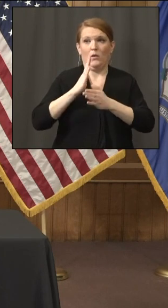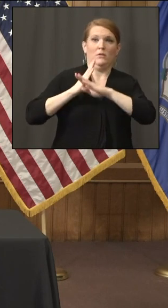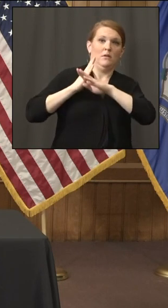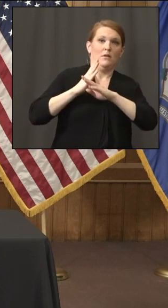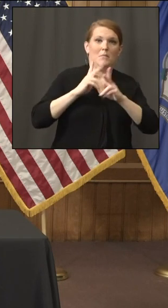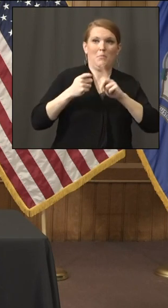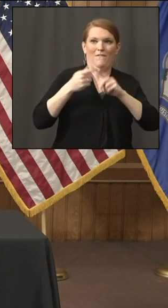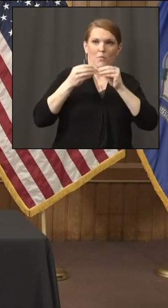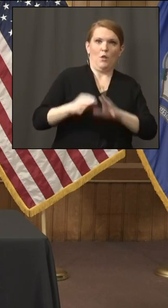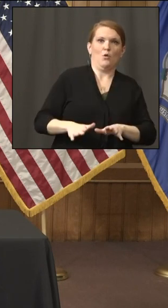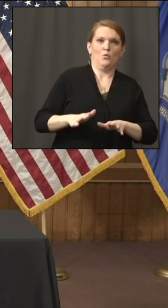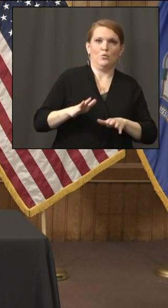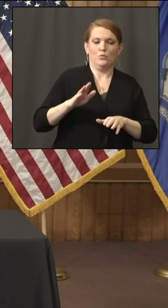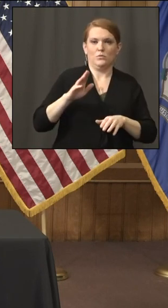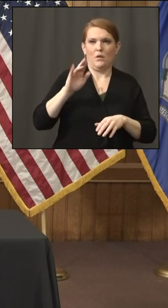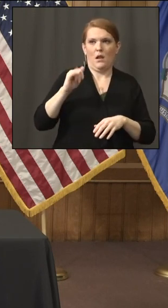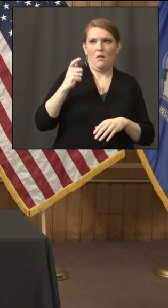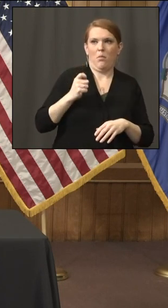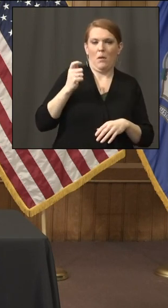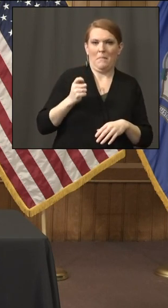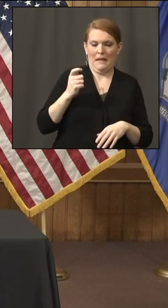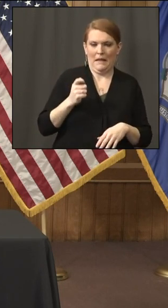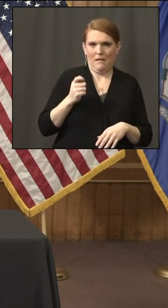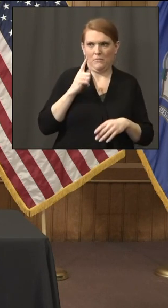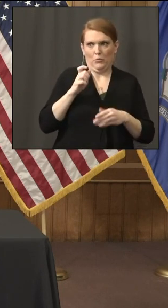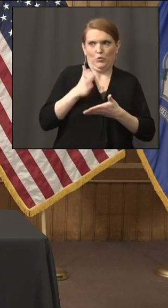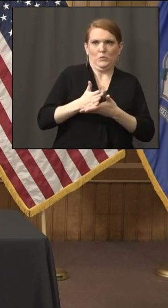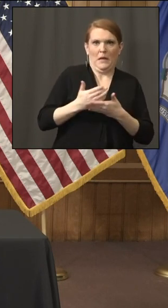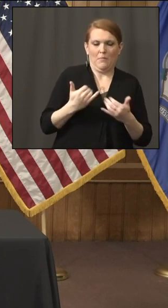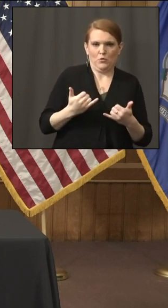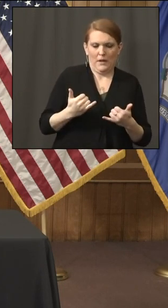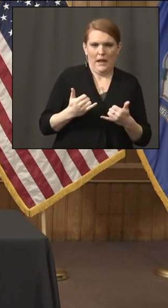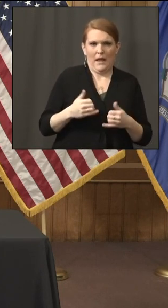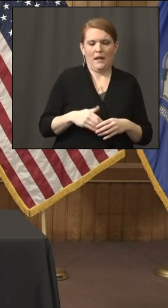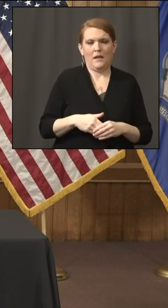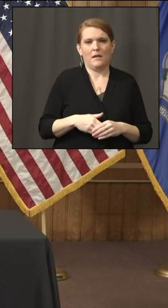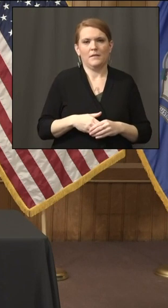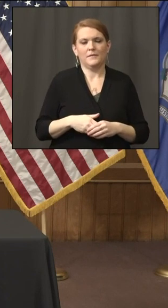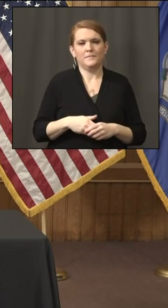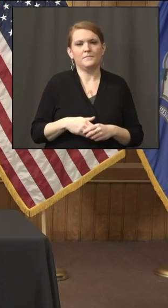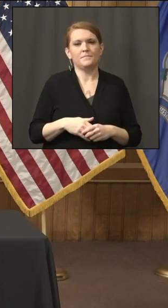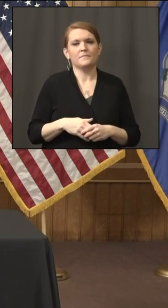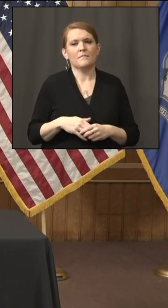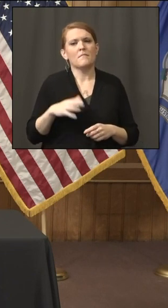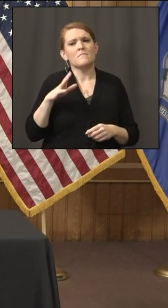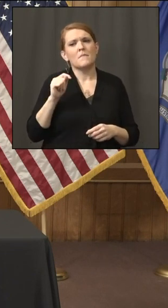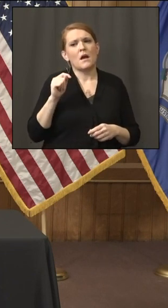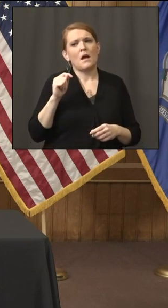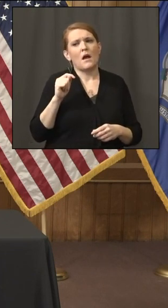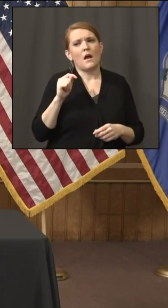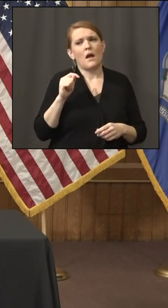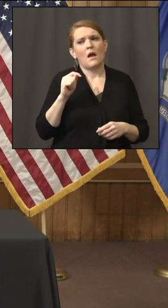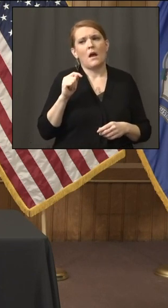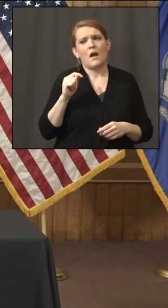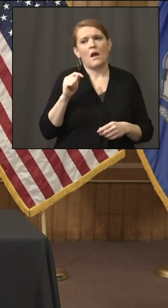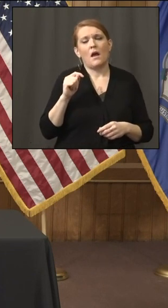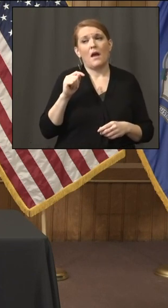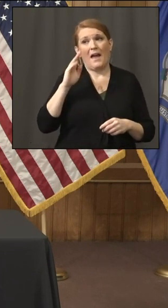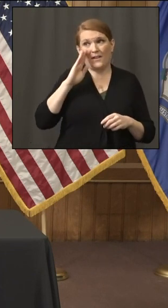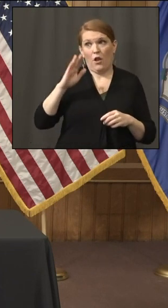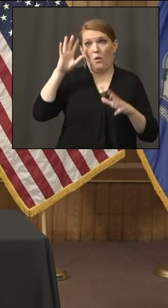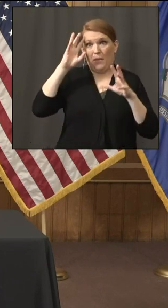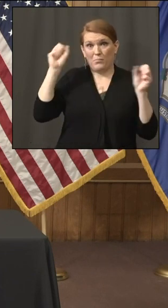hour, are you confident that the governor's delay? mean, sorry, the president's delay in signing the bill.